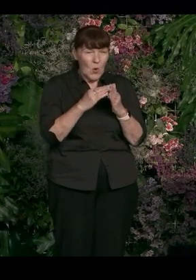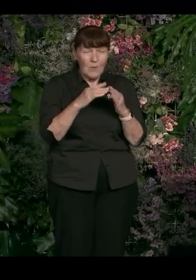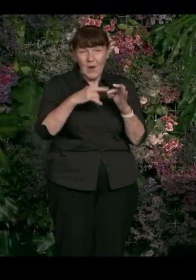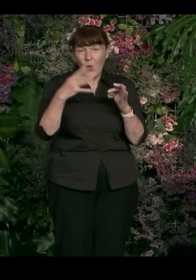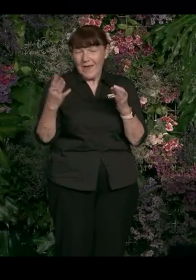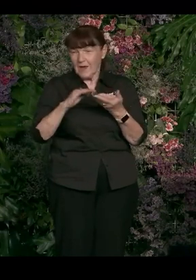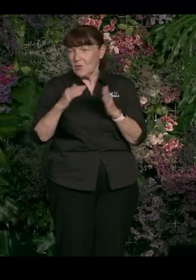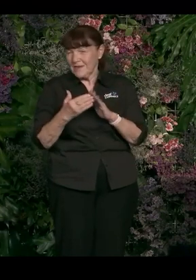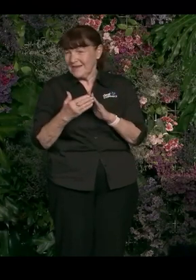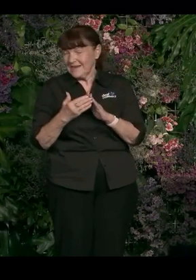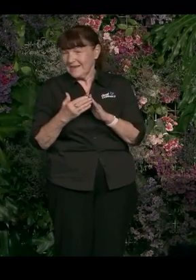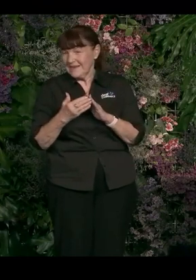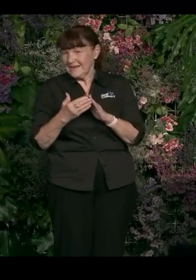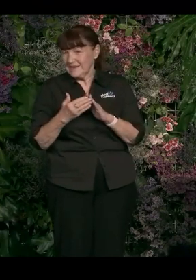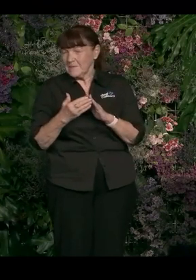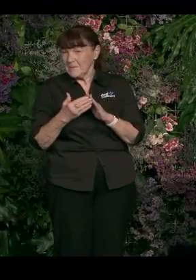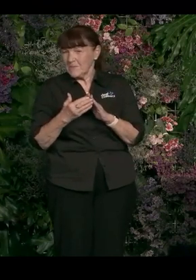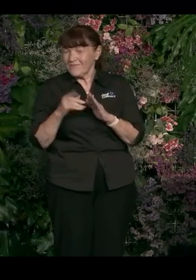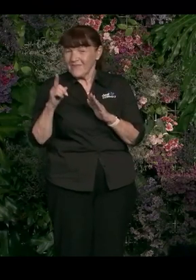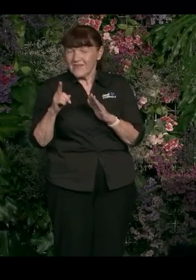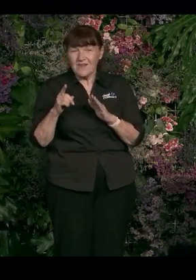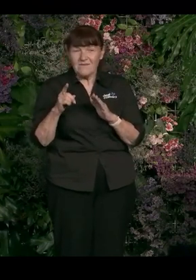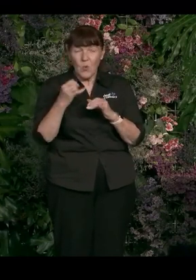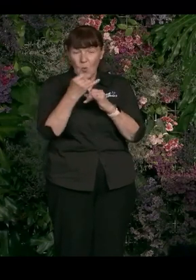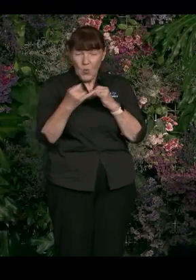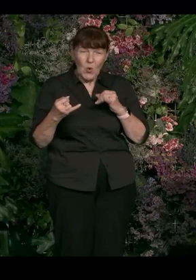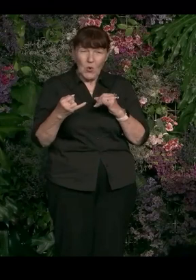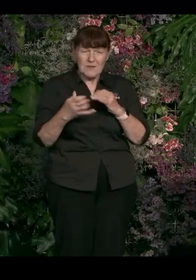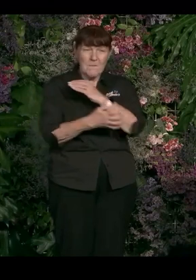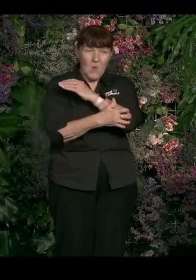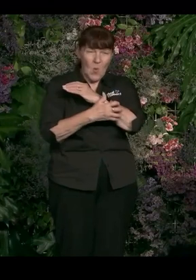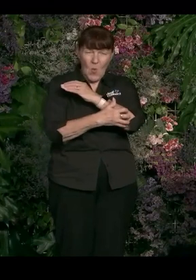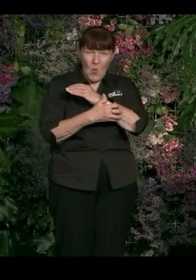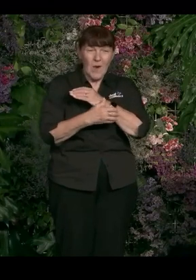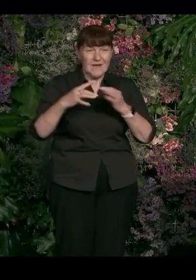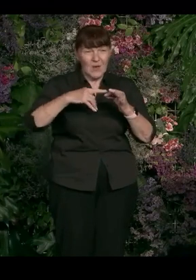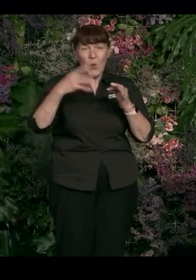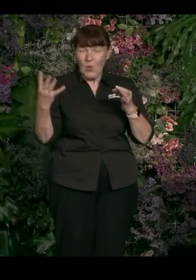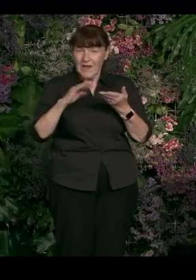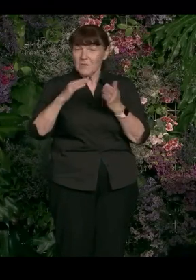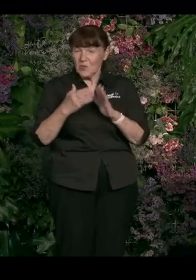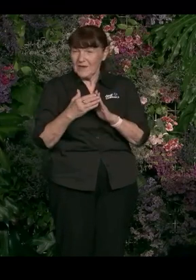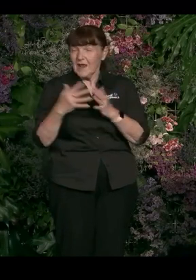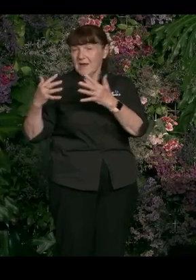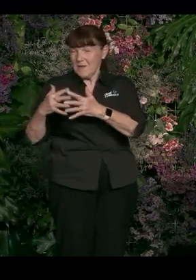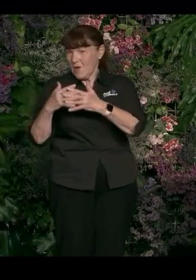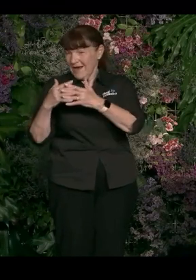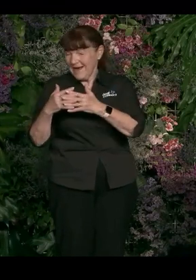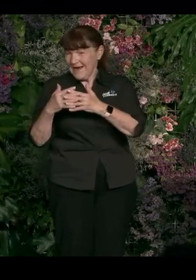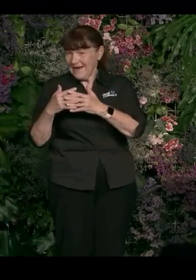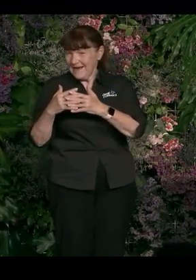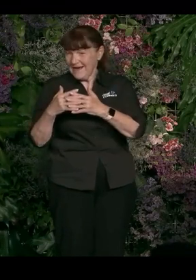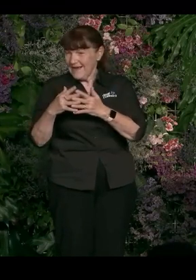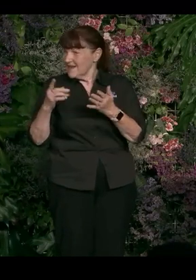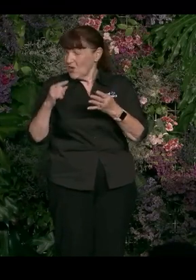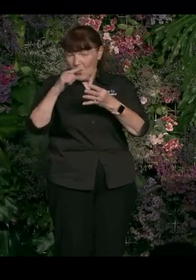The trans community in the United States has the highest incidence of poverty across not just our community, but in the United States. So you're exactly